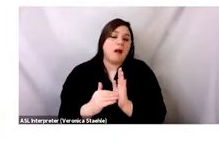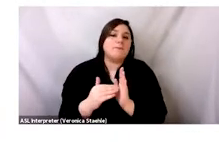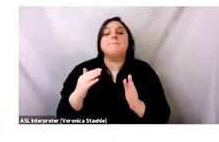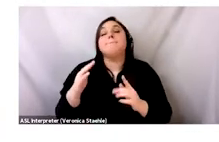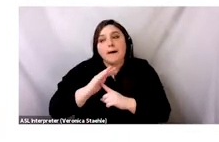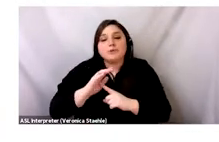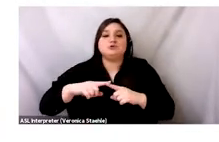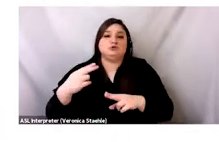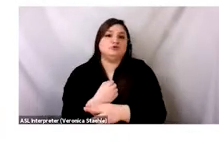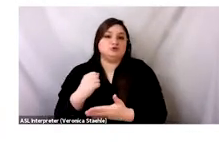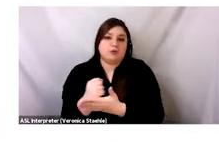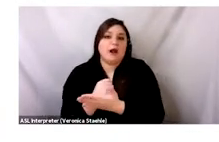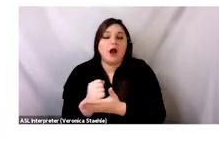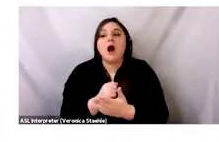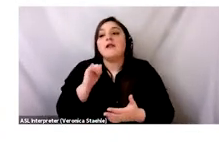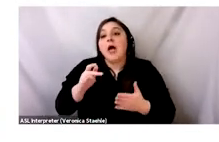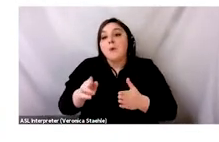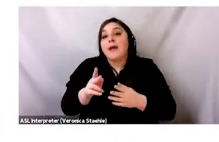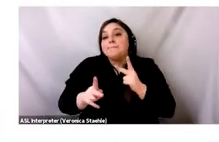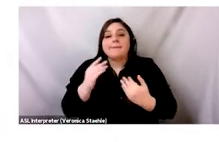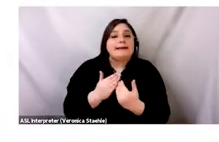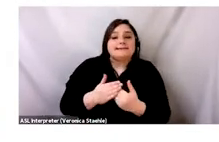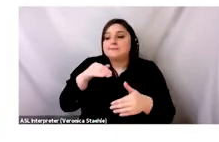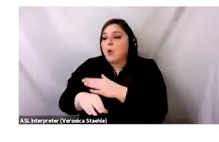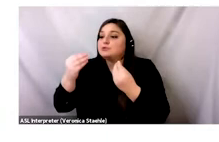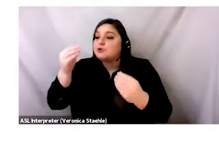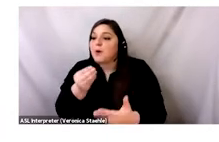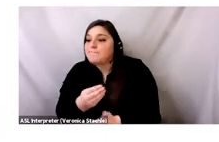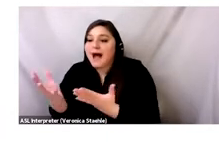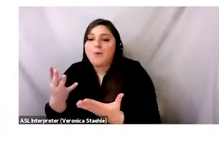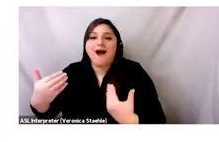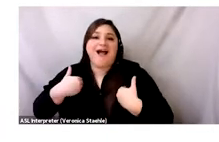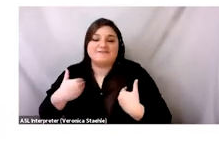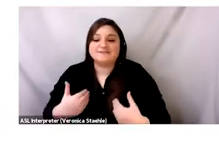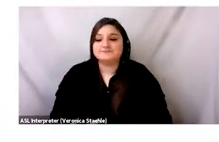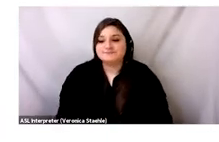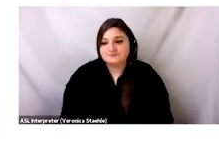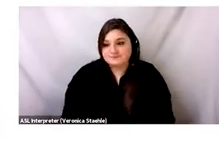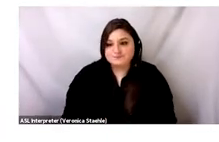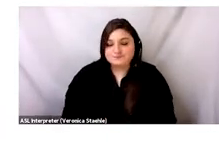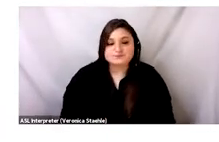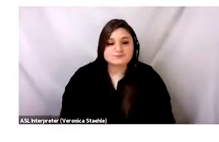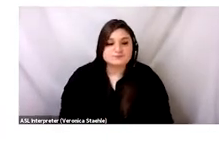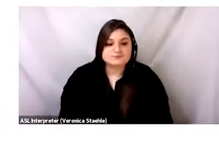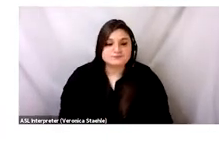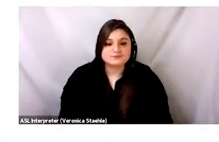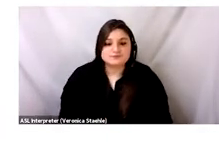A piece of plastic allowed Americans to buy more clothing than they needed, but if our closets were full, we